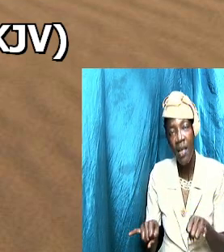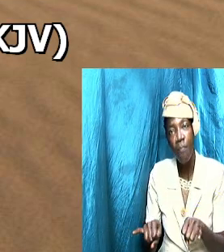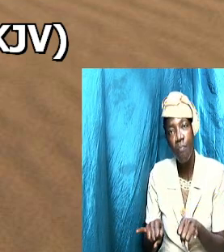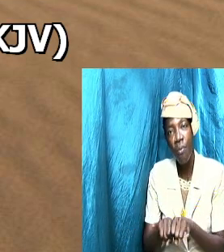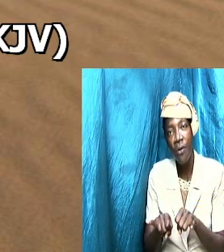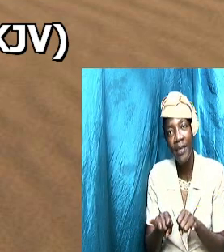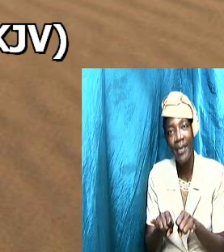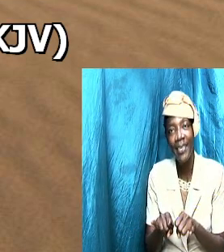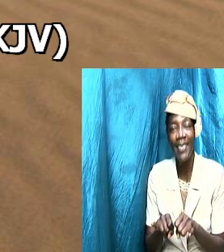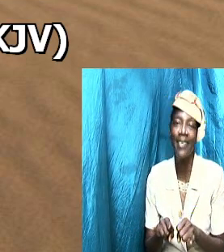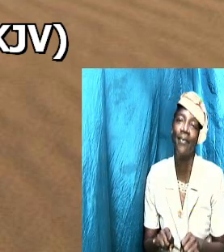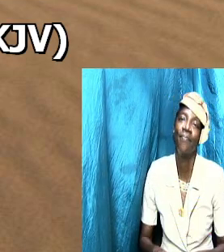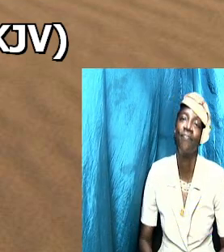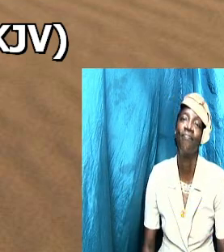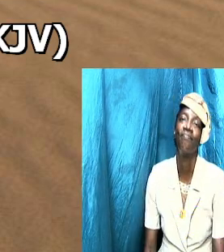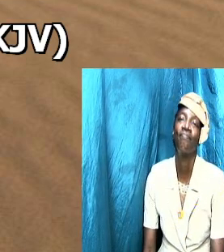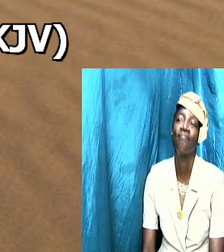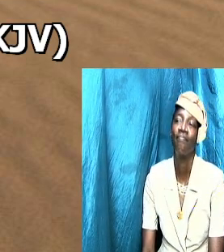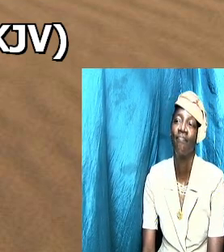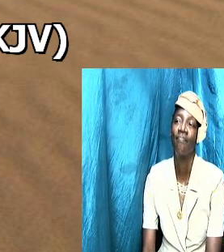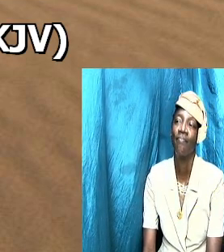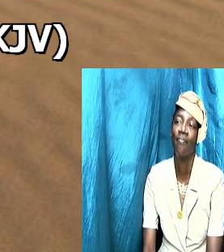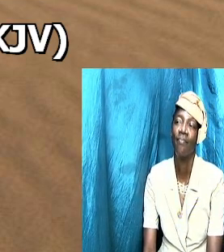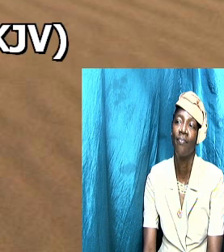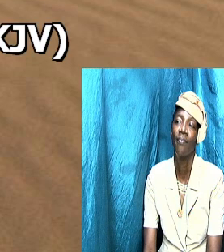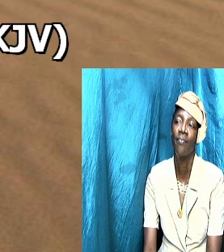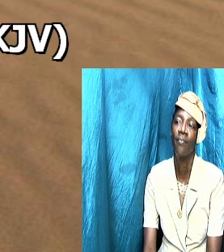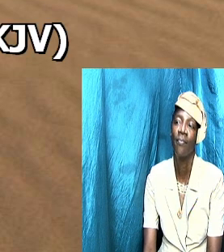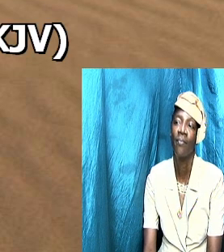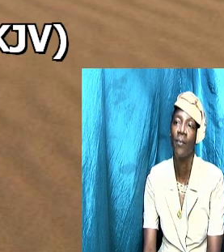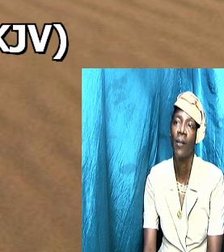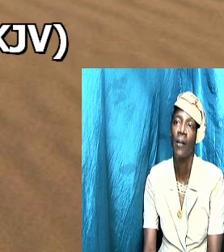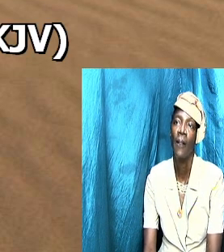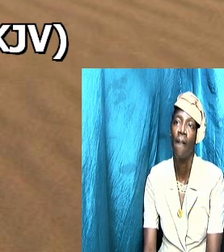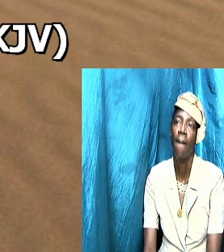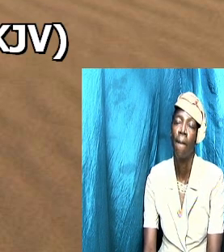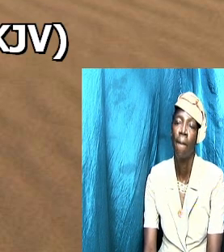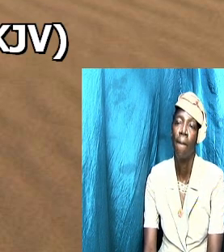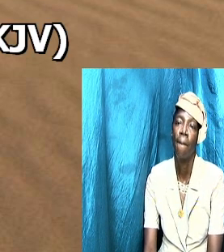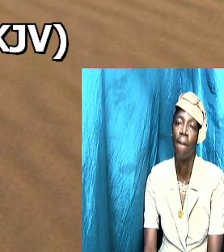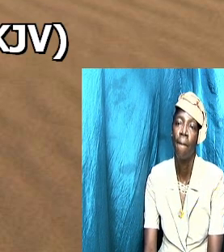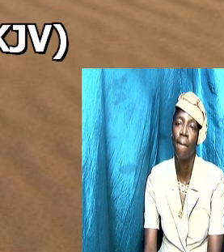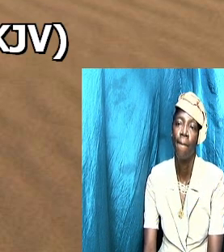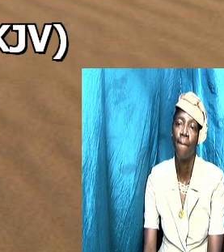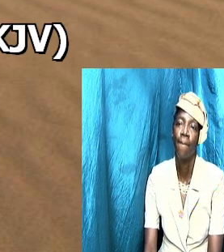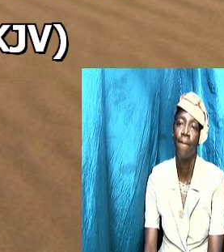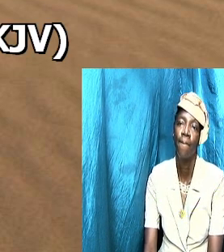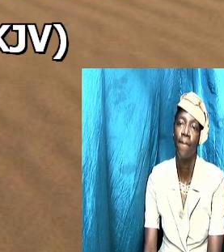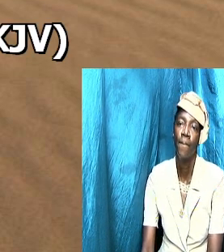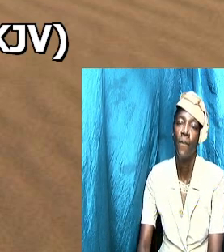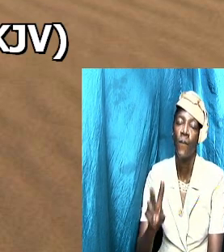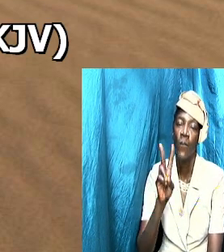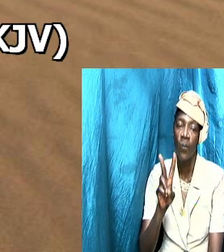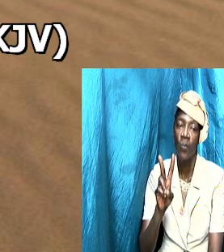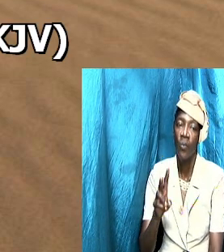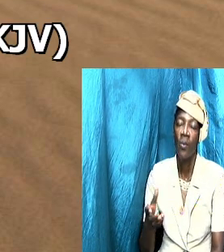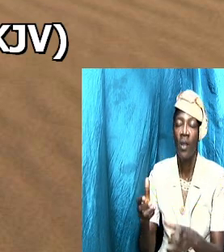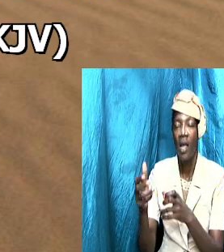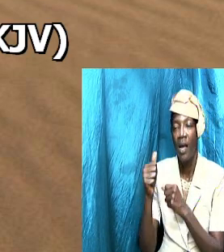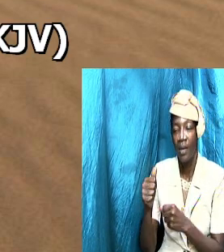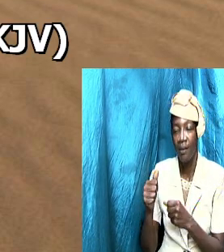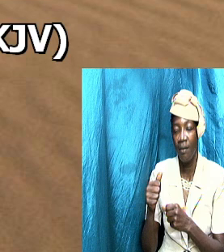important very important so two things we read so far accept the